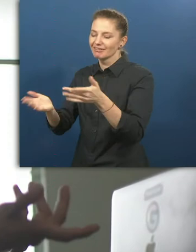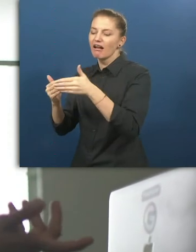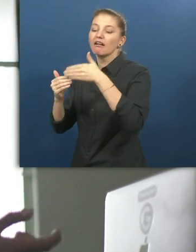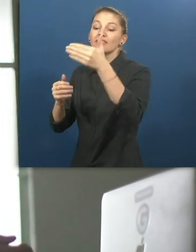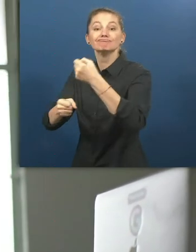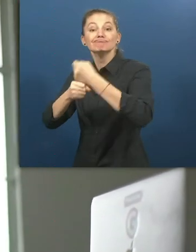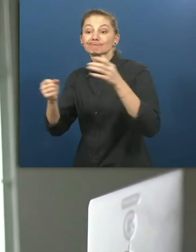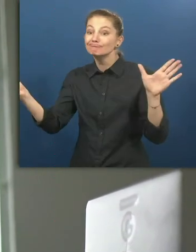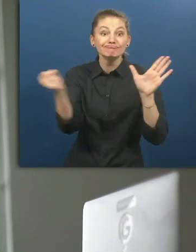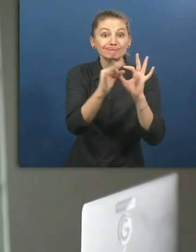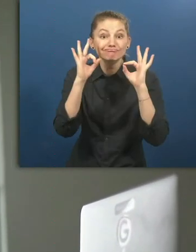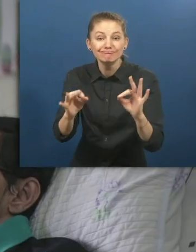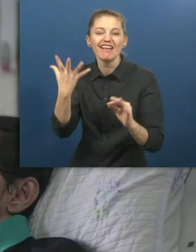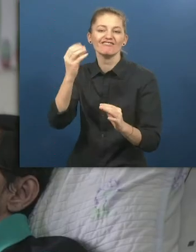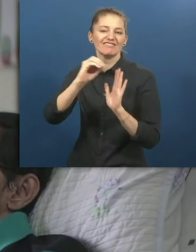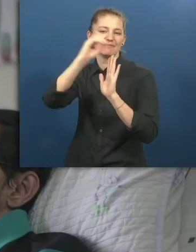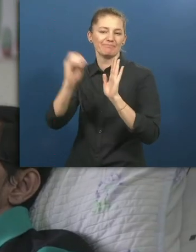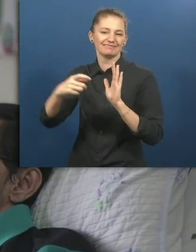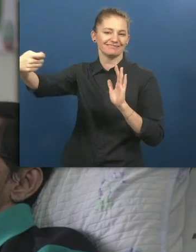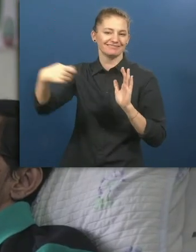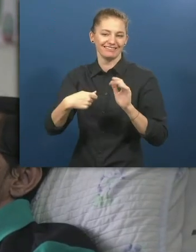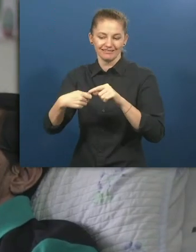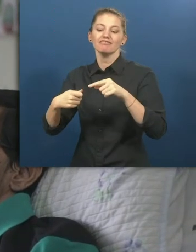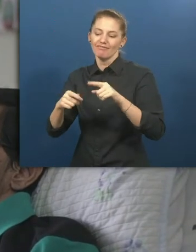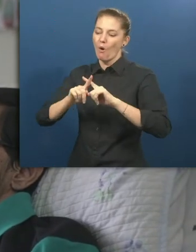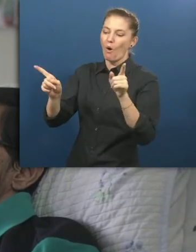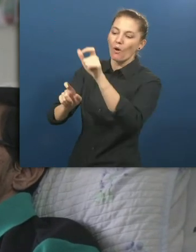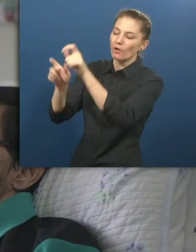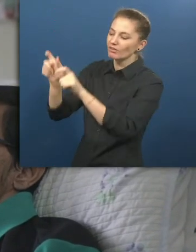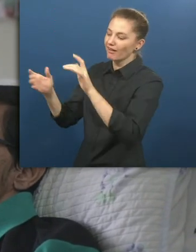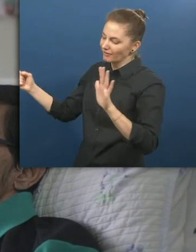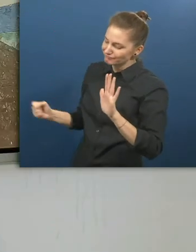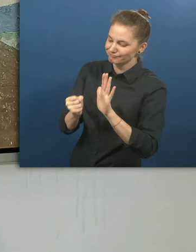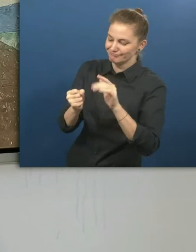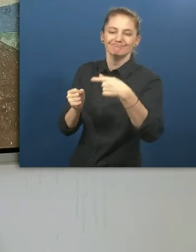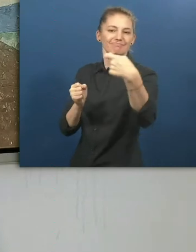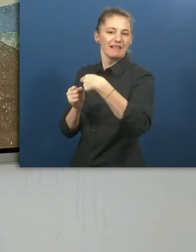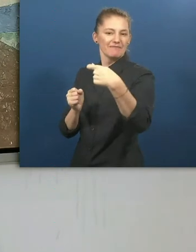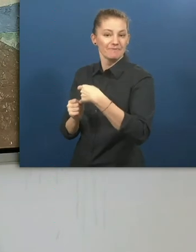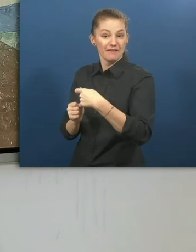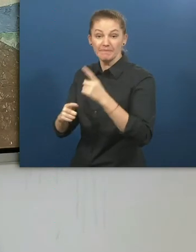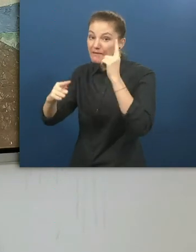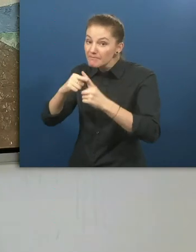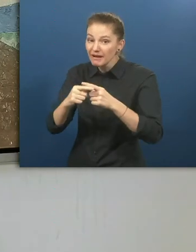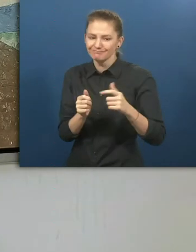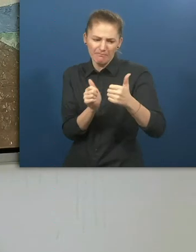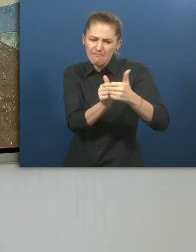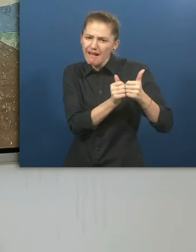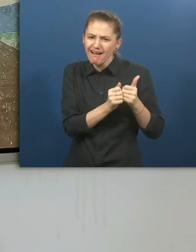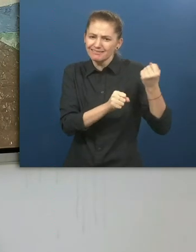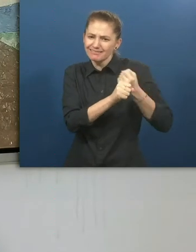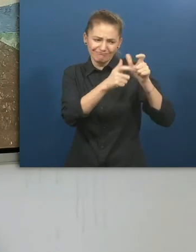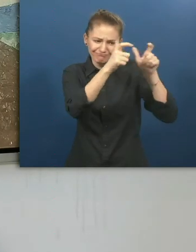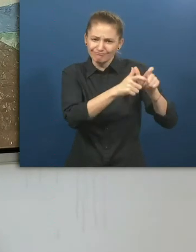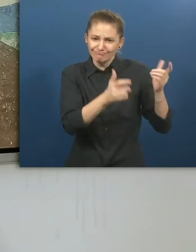Our employment partners do not need to pay a recruitment fee when they hire people from us with the condition that they will